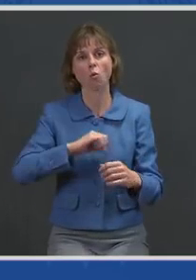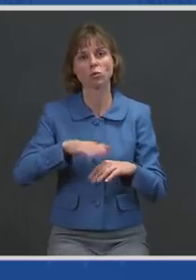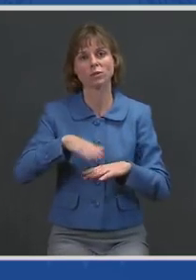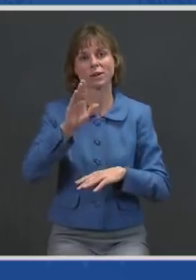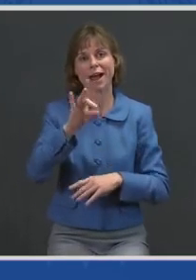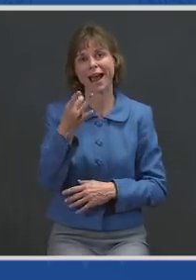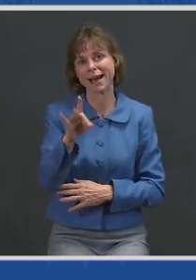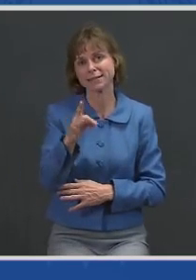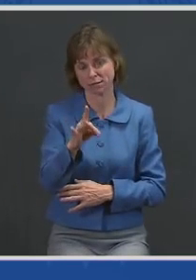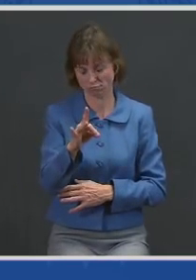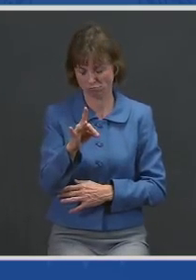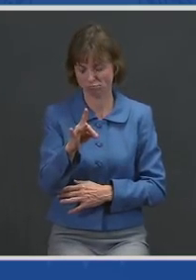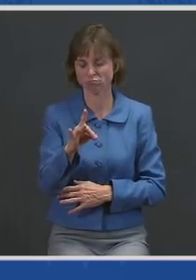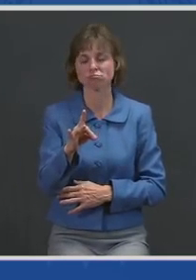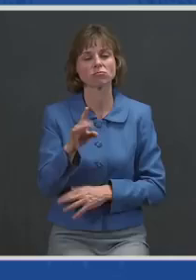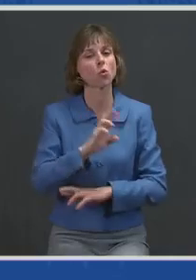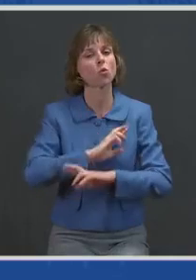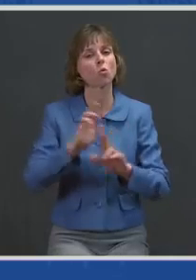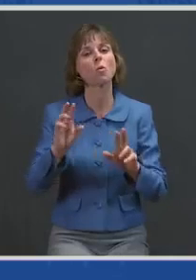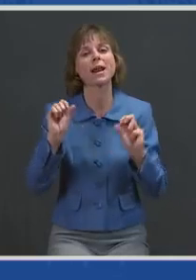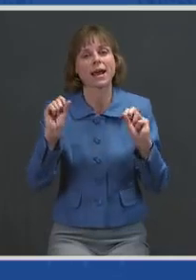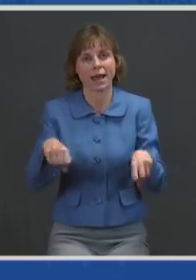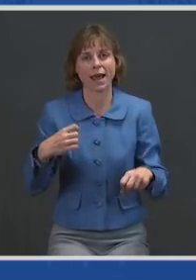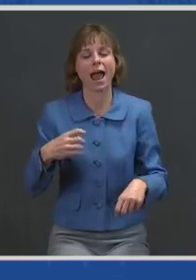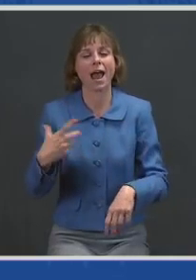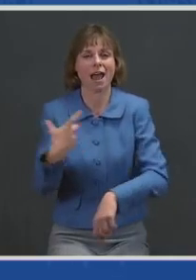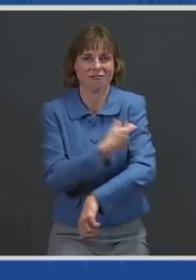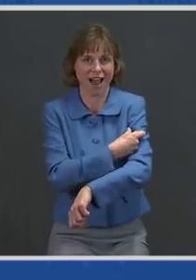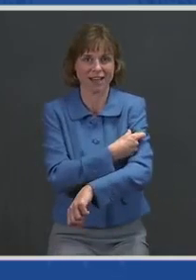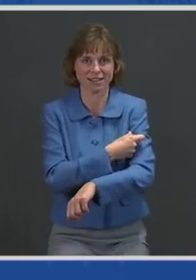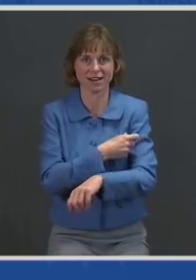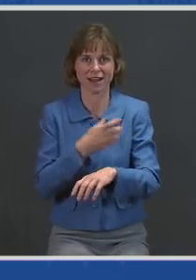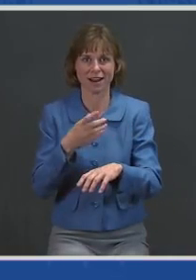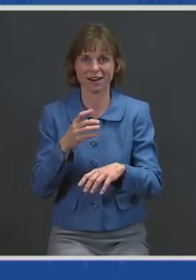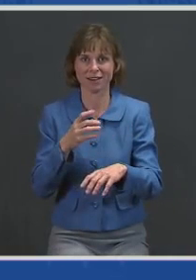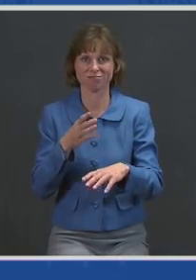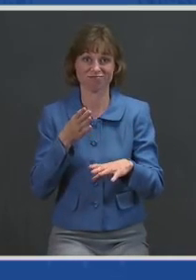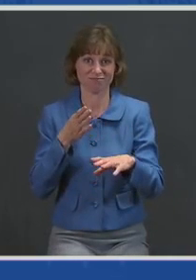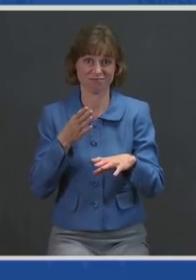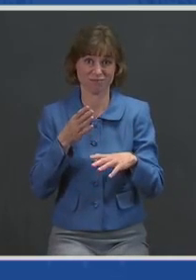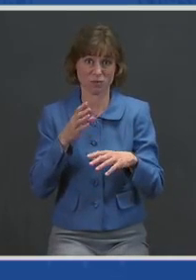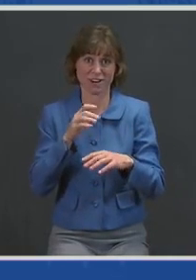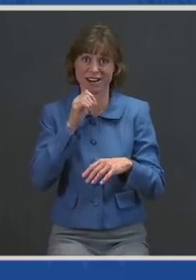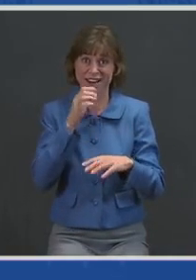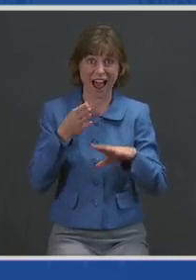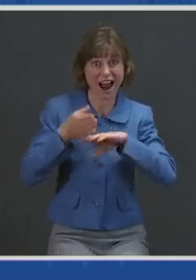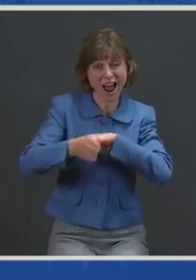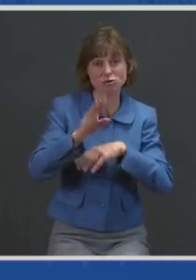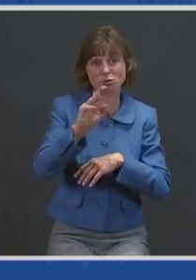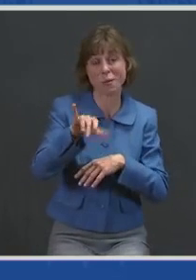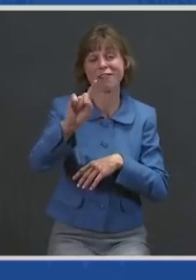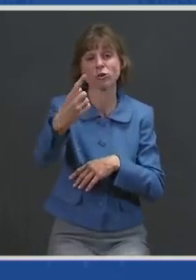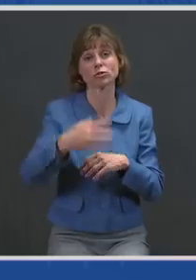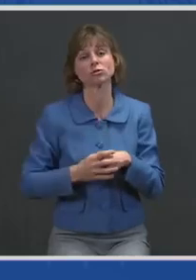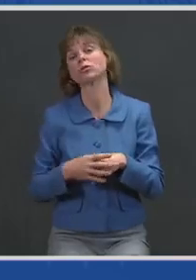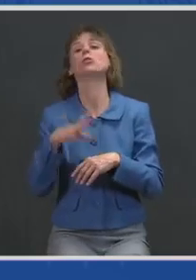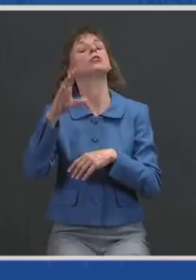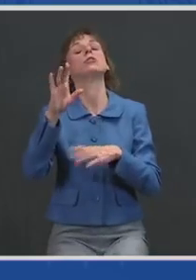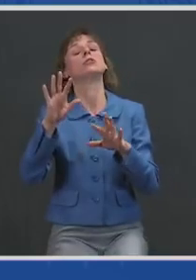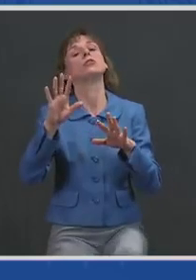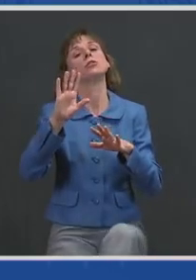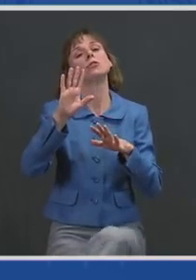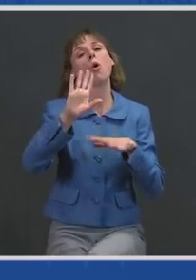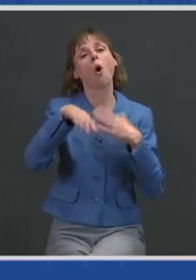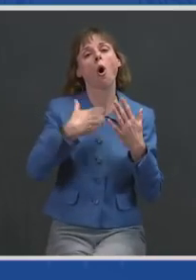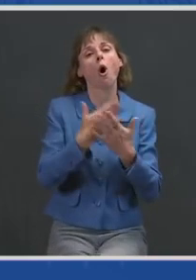to be vaccinated no later than May 1. Let me say that again. All adult Americans will be